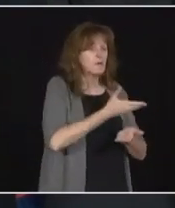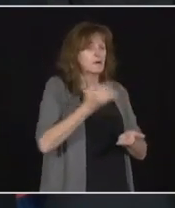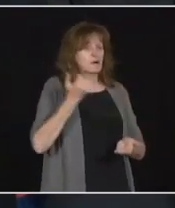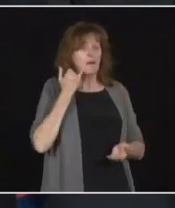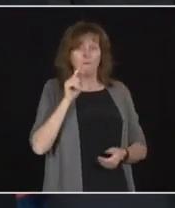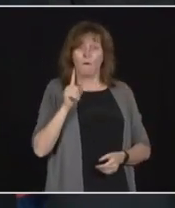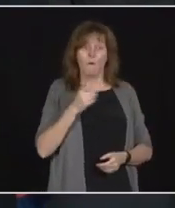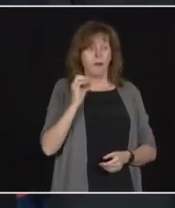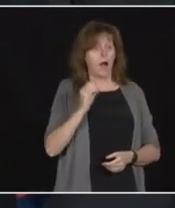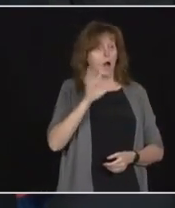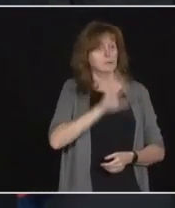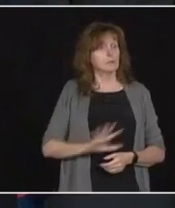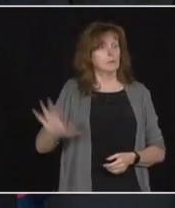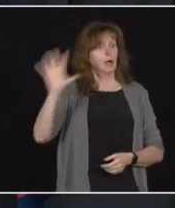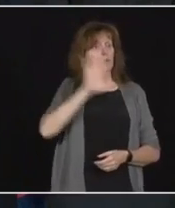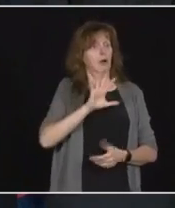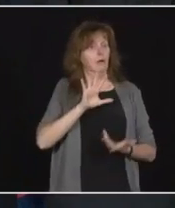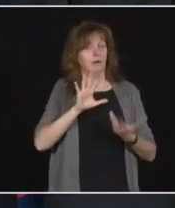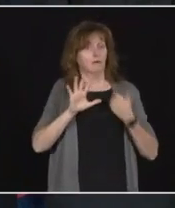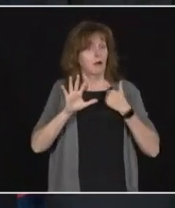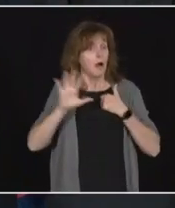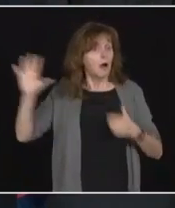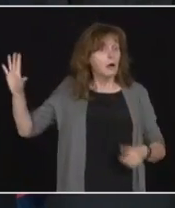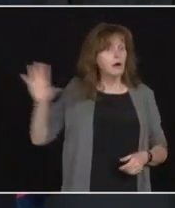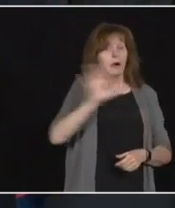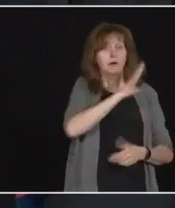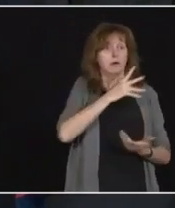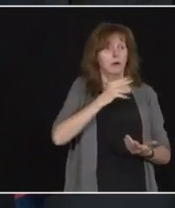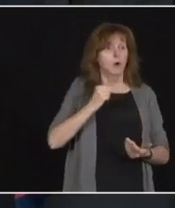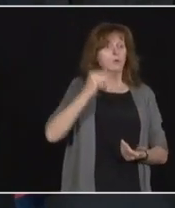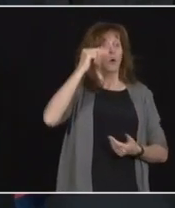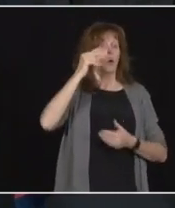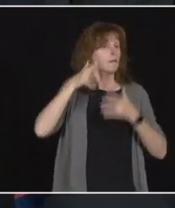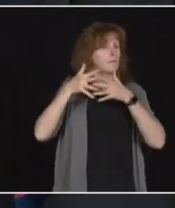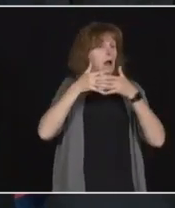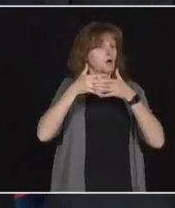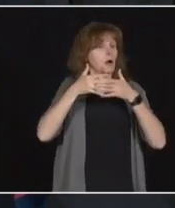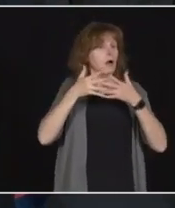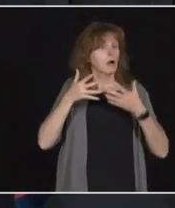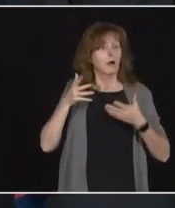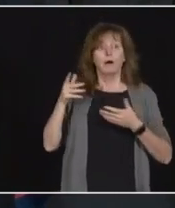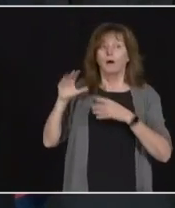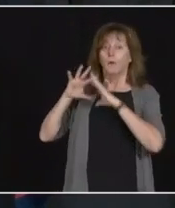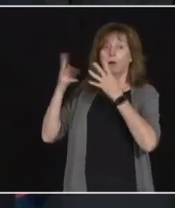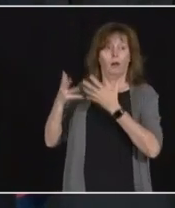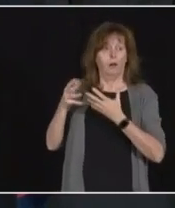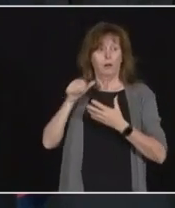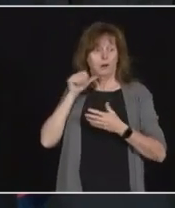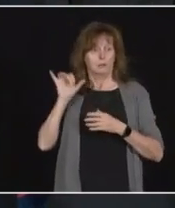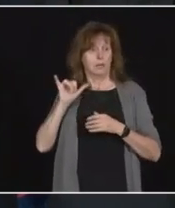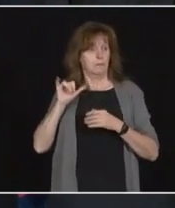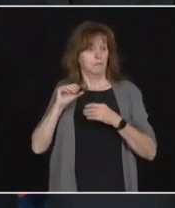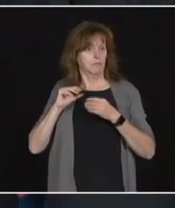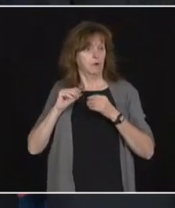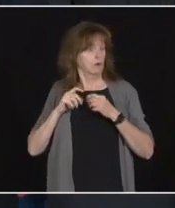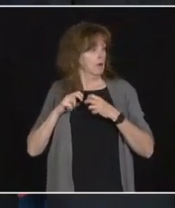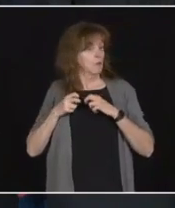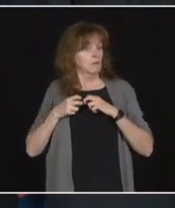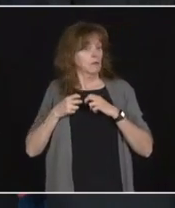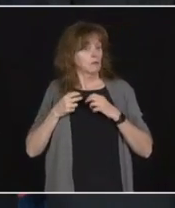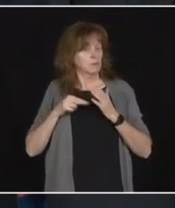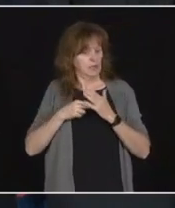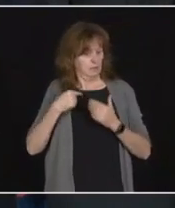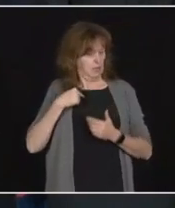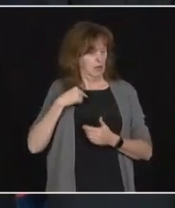nowhere else around Canada or North America or the world, yeah, that's OK, we're doing something different. But we threw